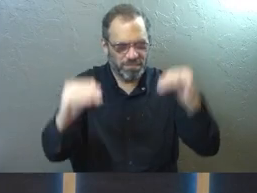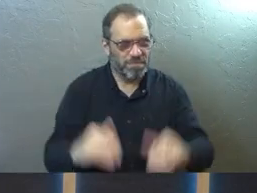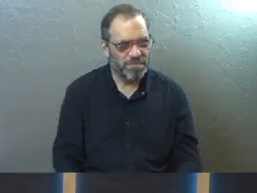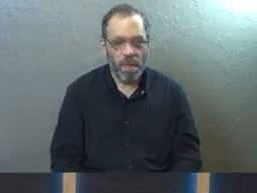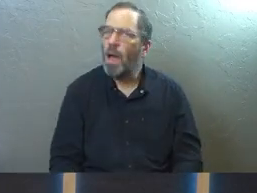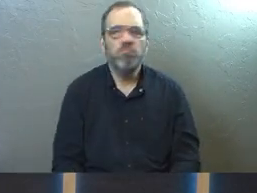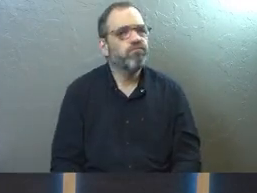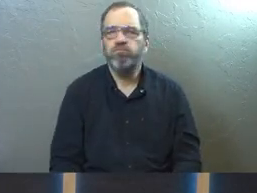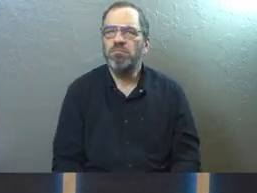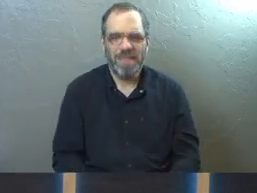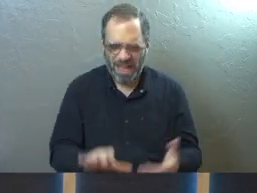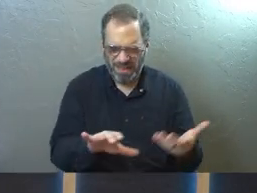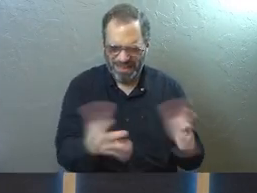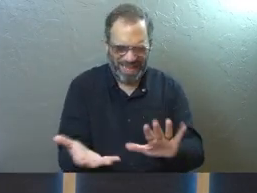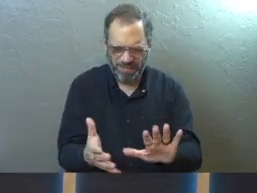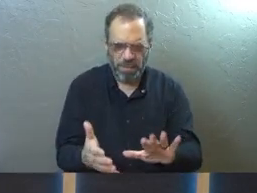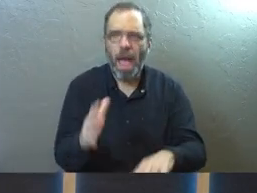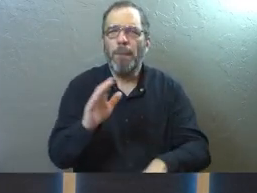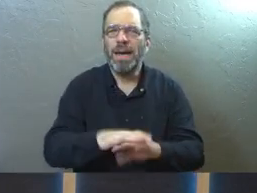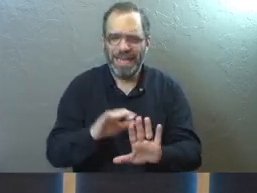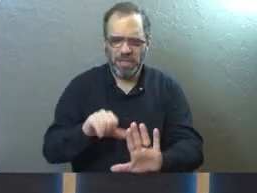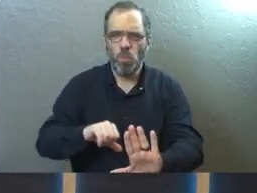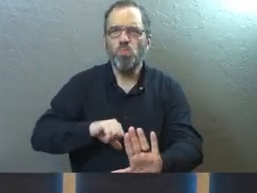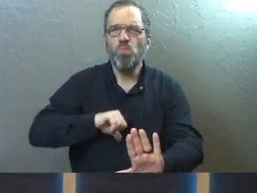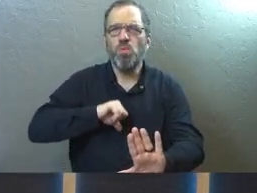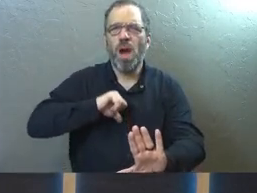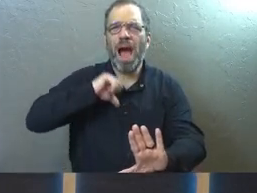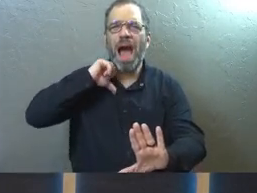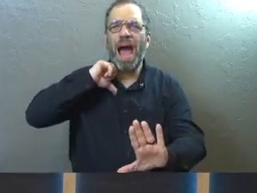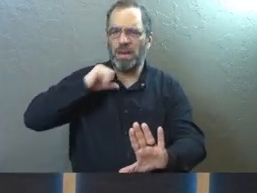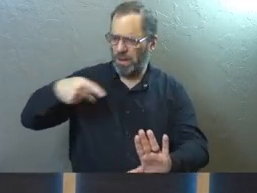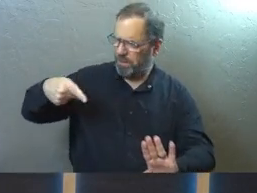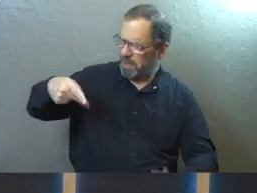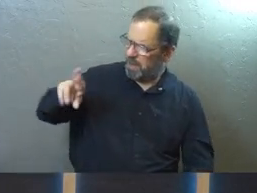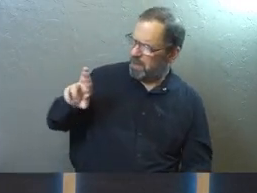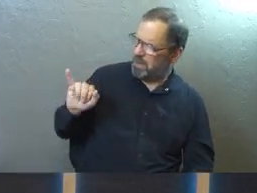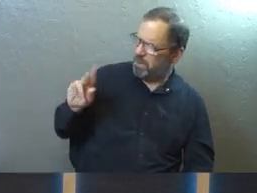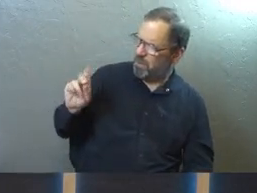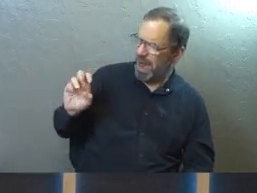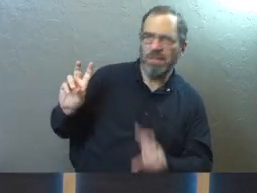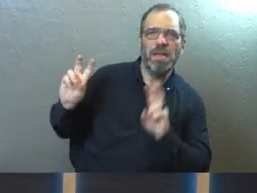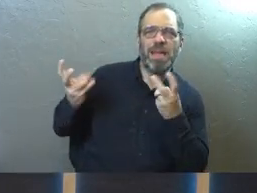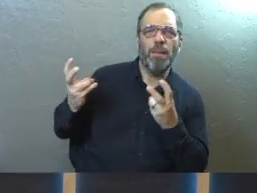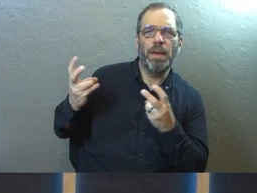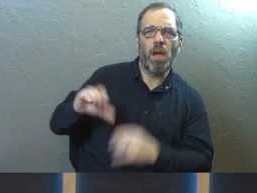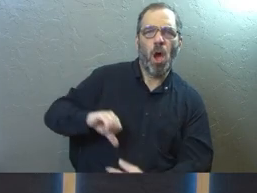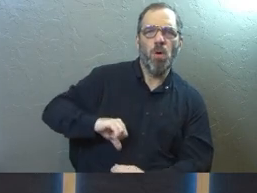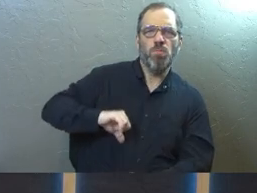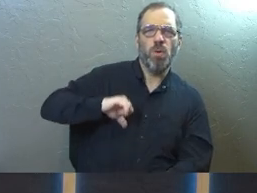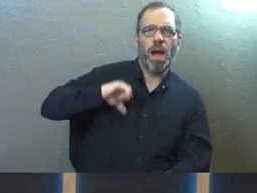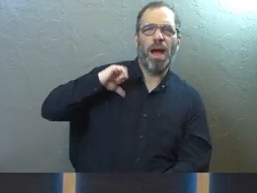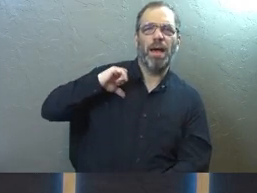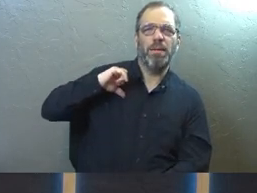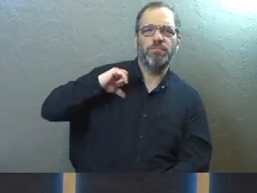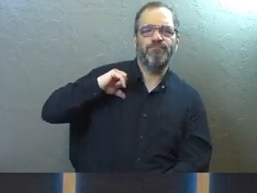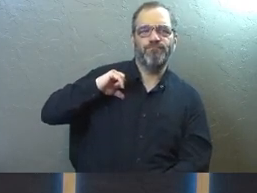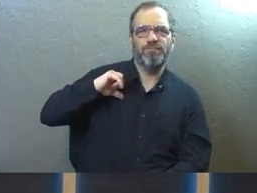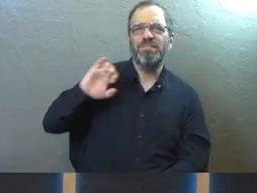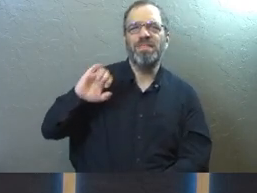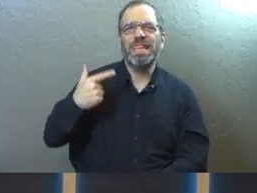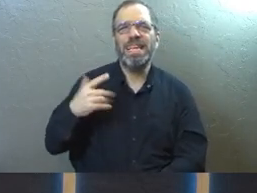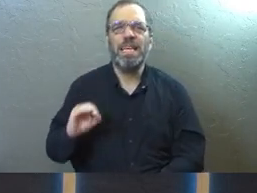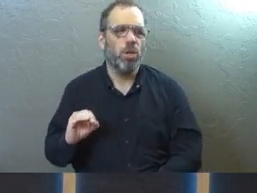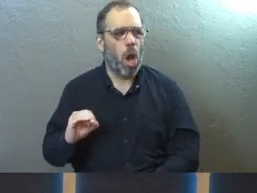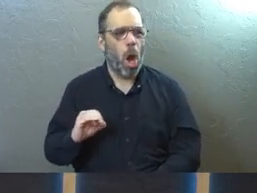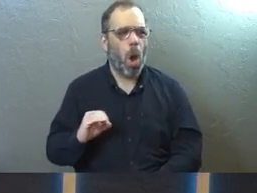We're not going to talk about his death as much. We're going to talk about his pride. Pride is the topic today. Pride, ego,